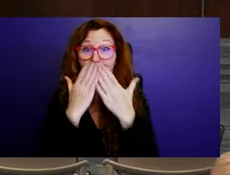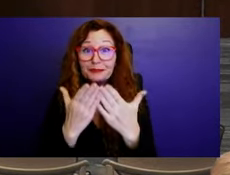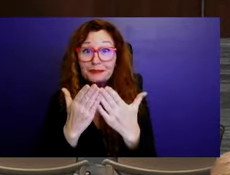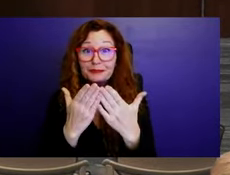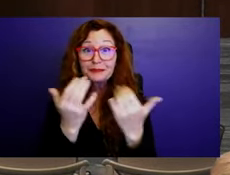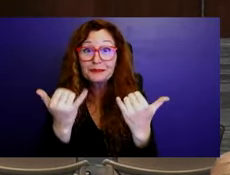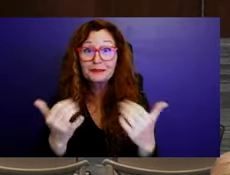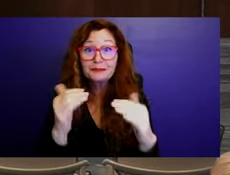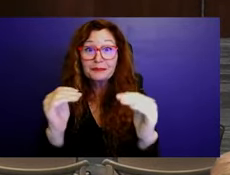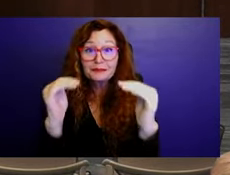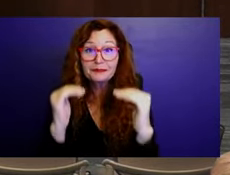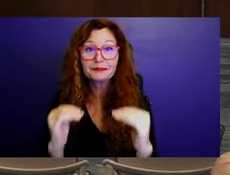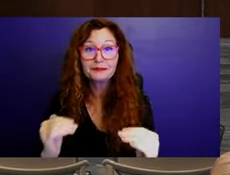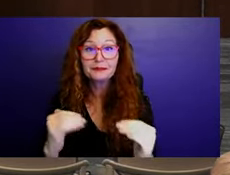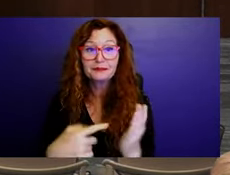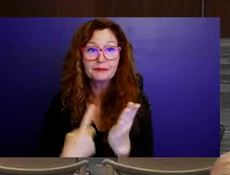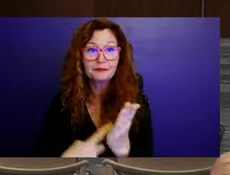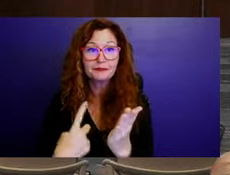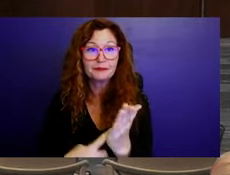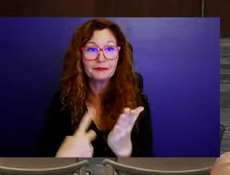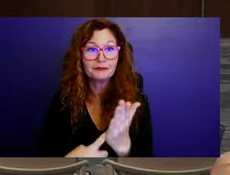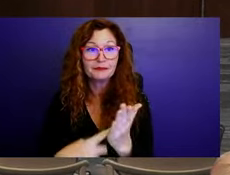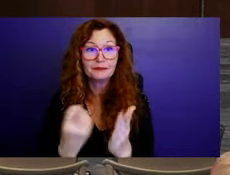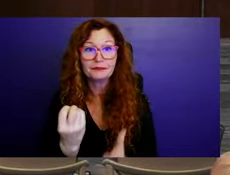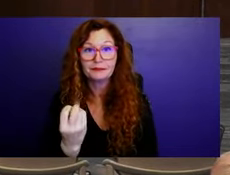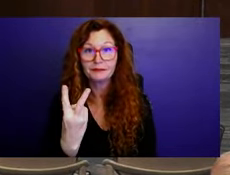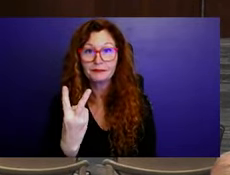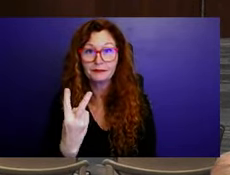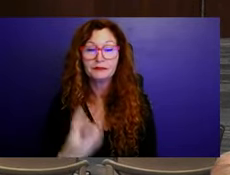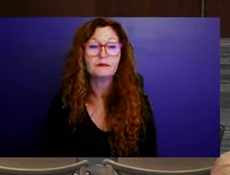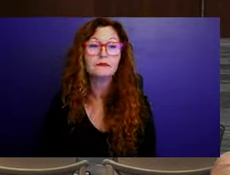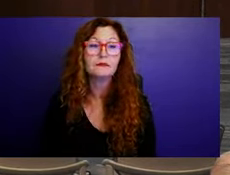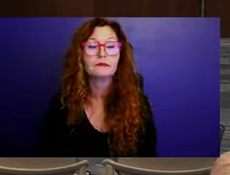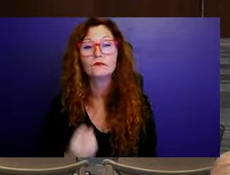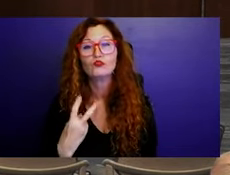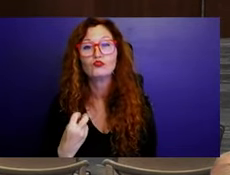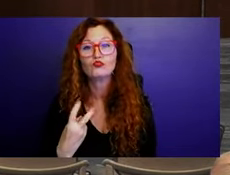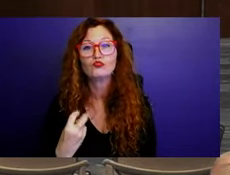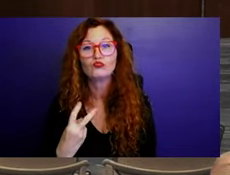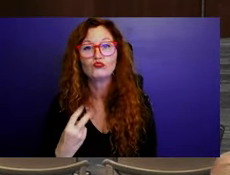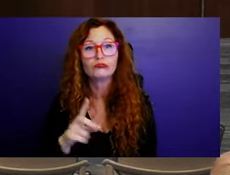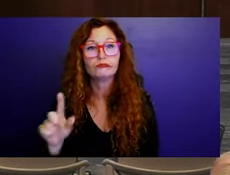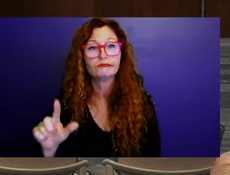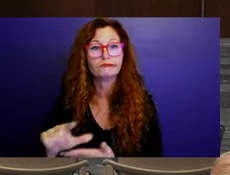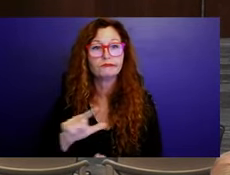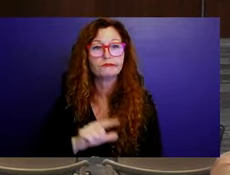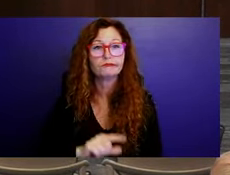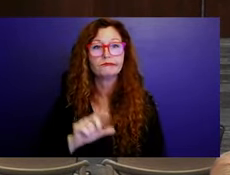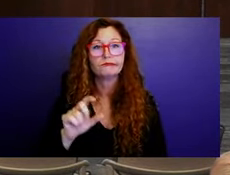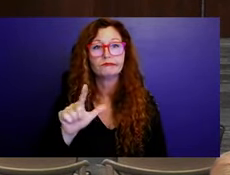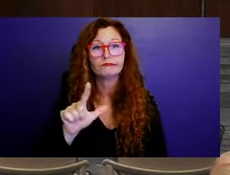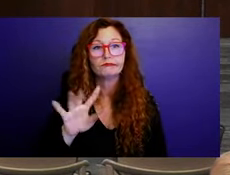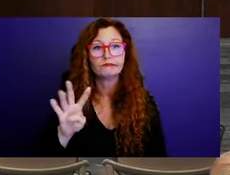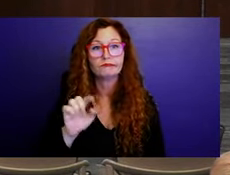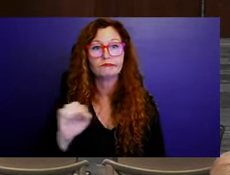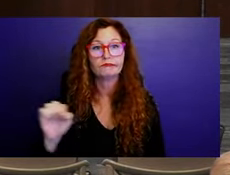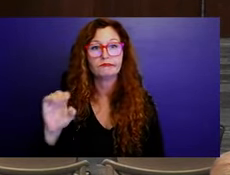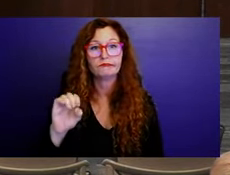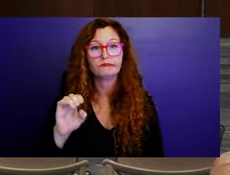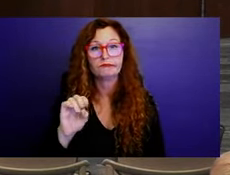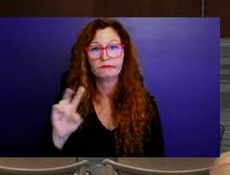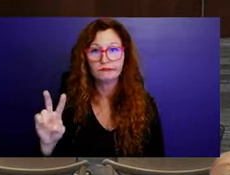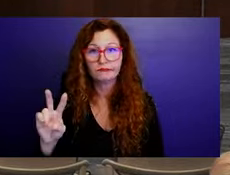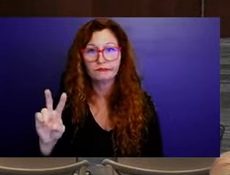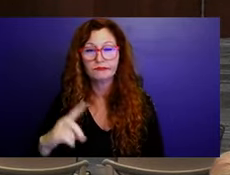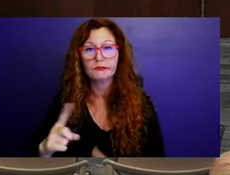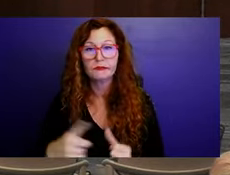to, uh, item 12 legal. This is proposed ordinance number 24-002. It's a first reading. I'm sorry. There